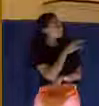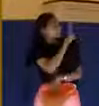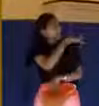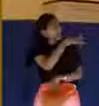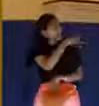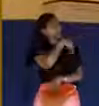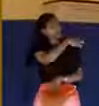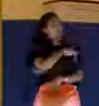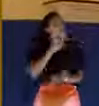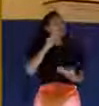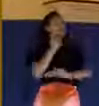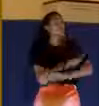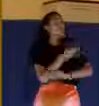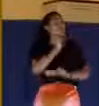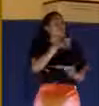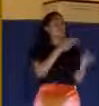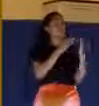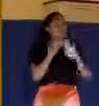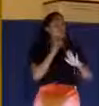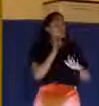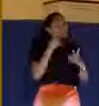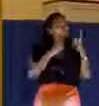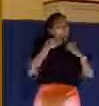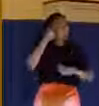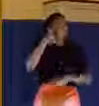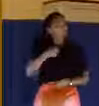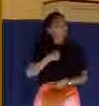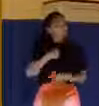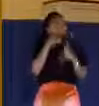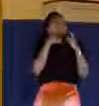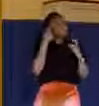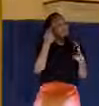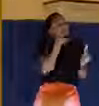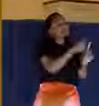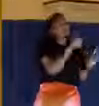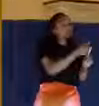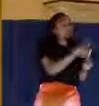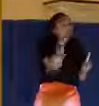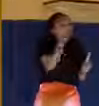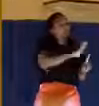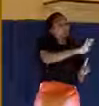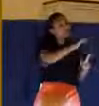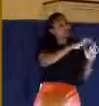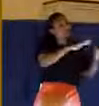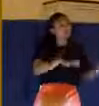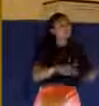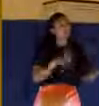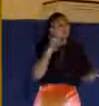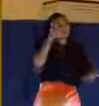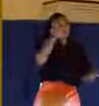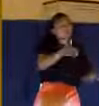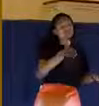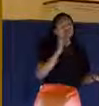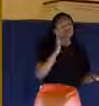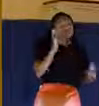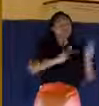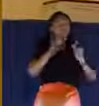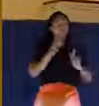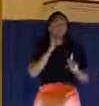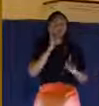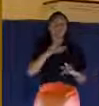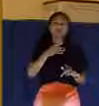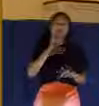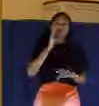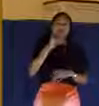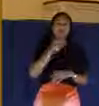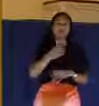weep not for me, but weep for yourselves and for your children. For behold, the days are coming in which they shall say, blessed are the barren. Verse